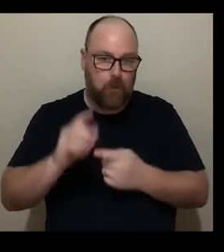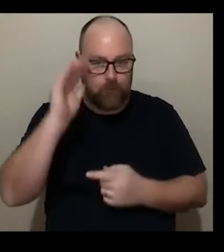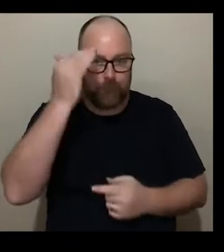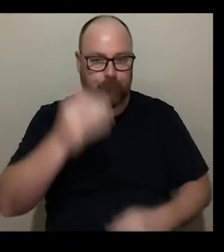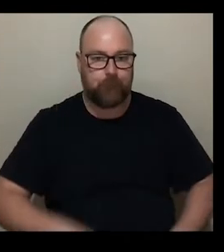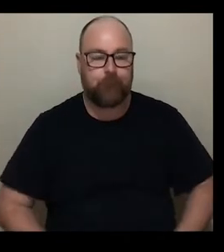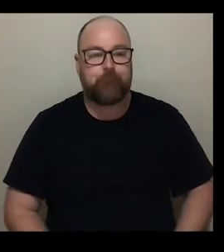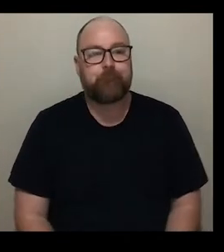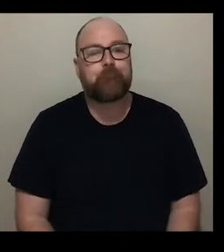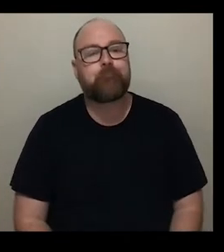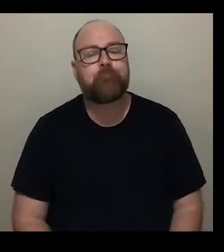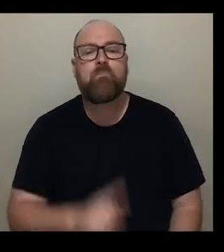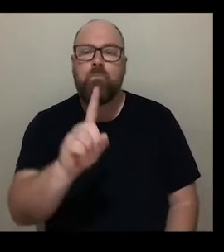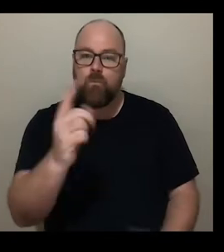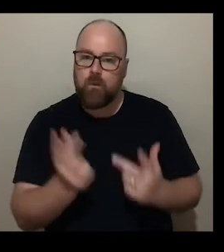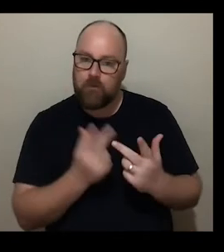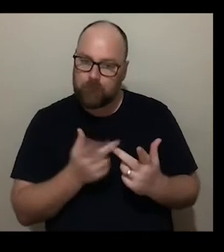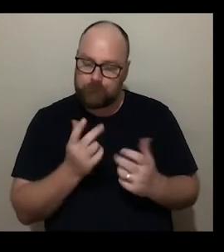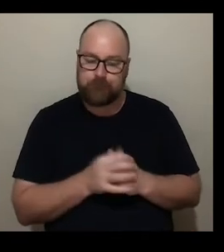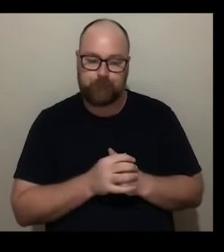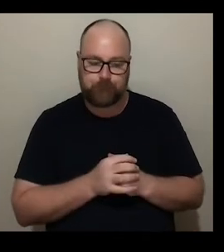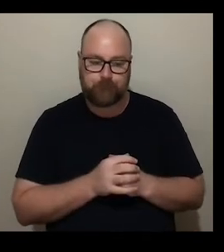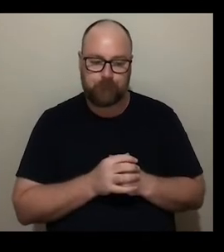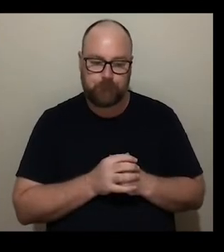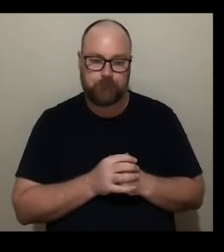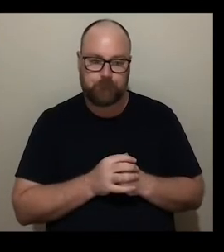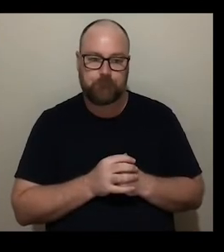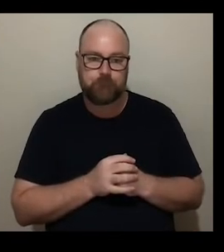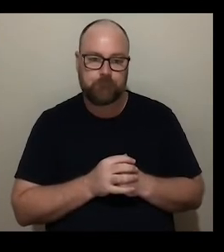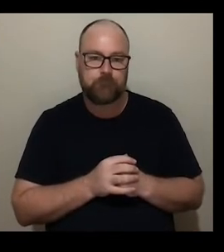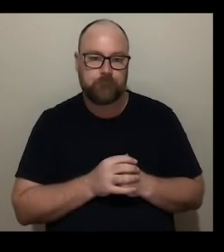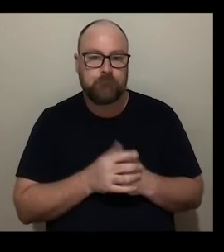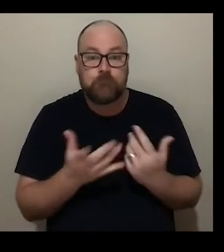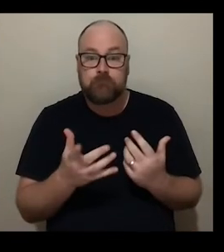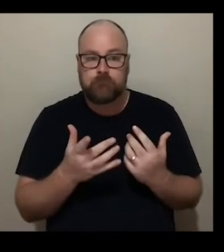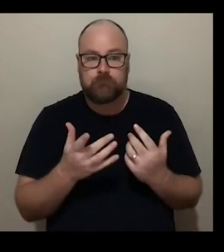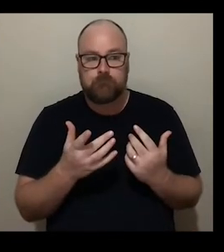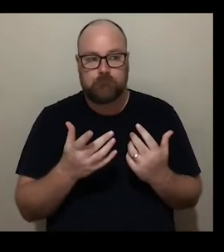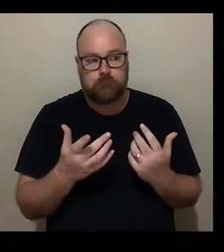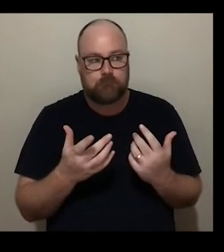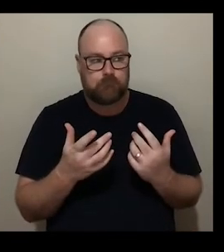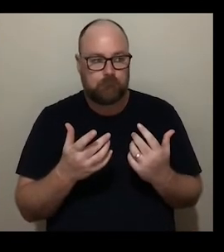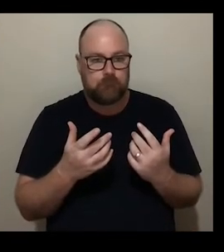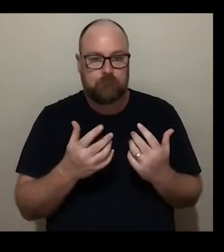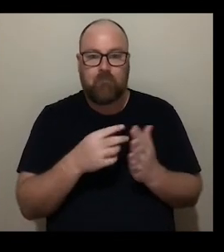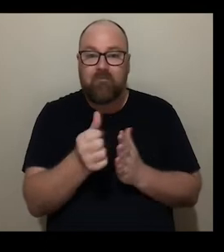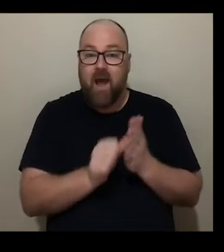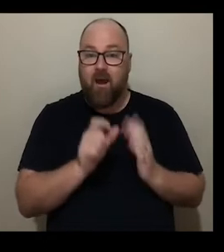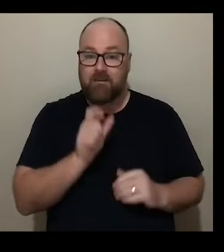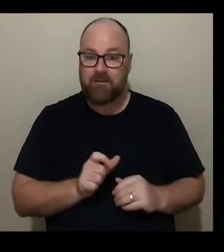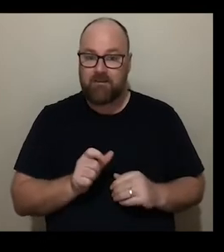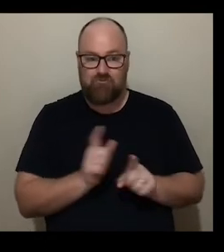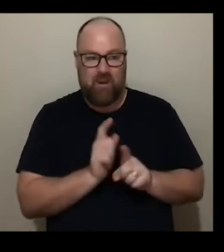the other thing is that you know being an artist is really a lifestyle